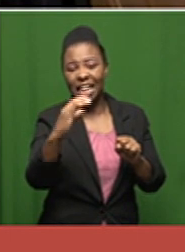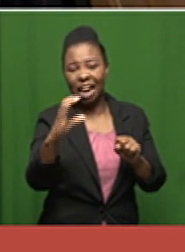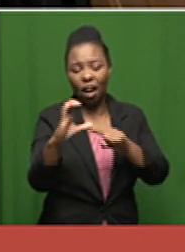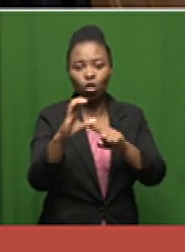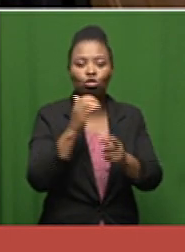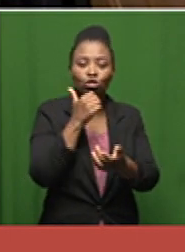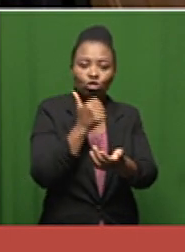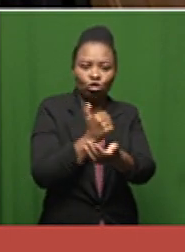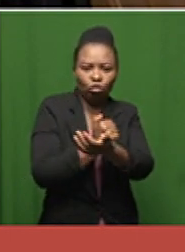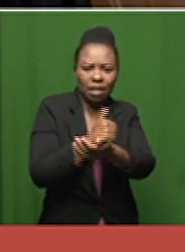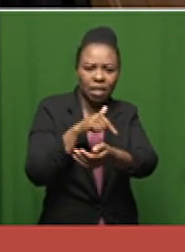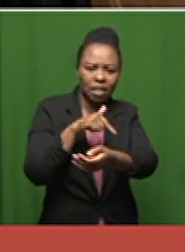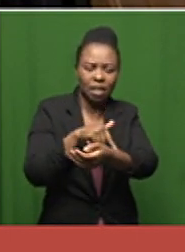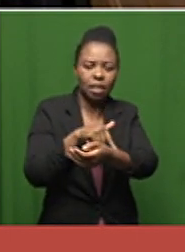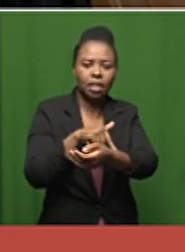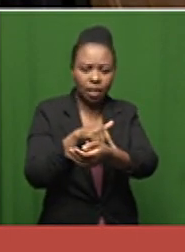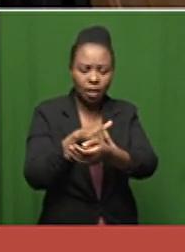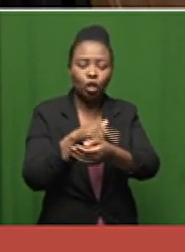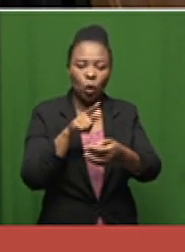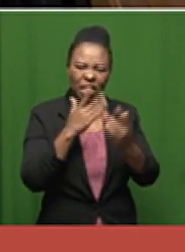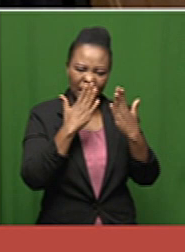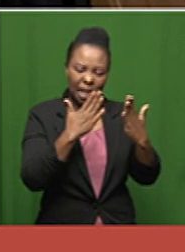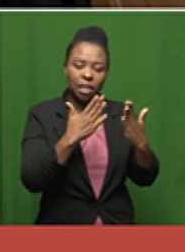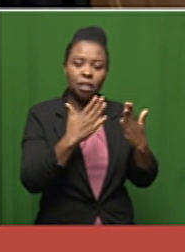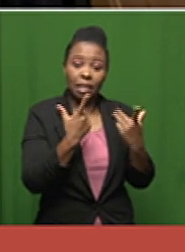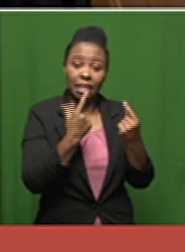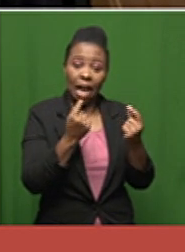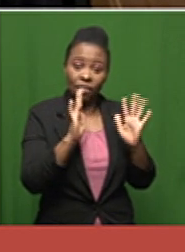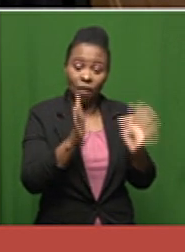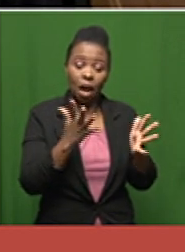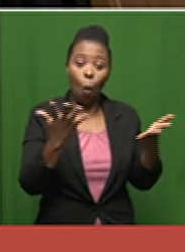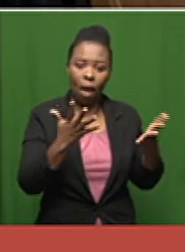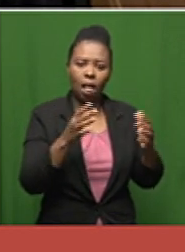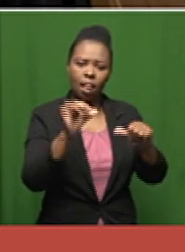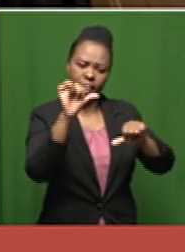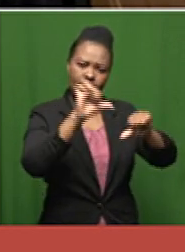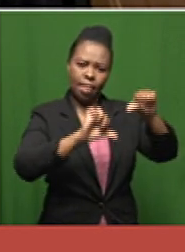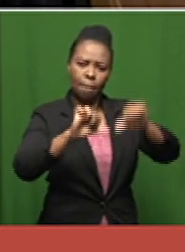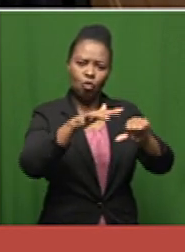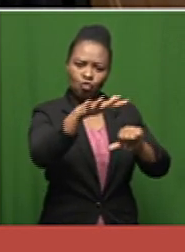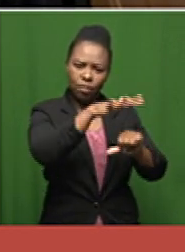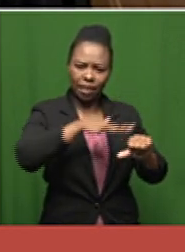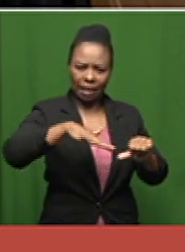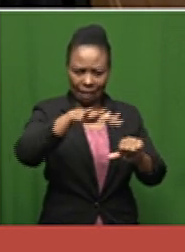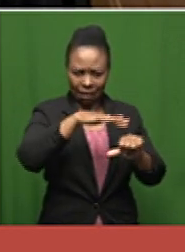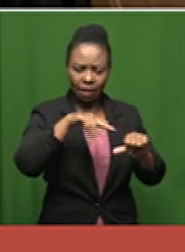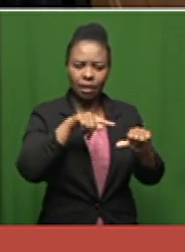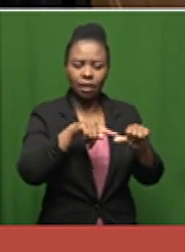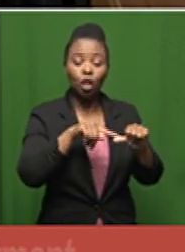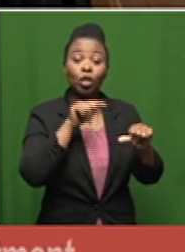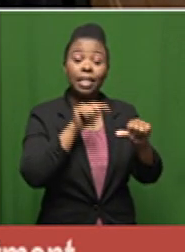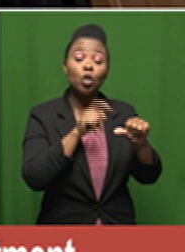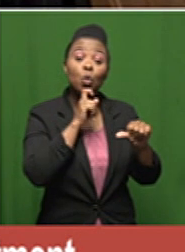is from in vitro studies which is really done studies that are done in the laboratory situation it's using